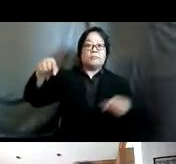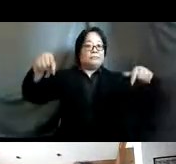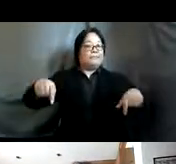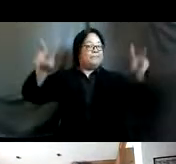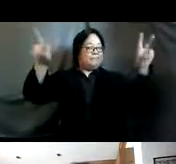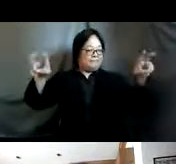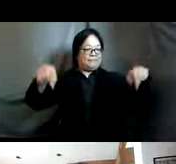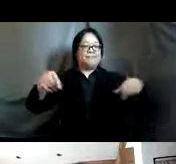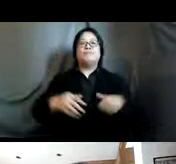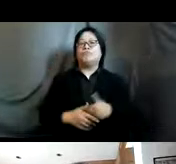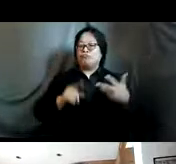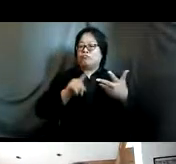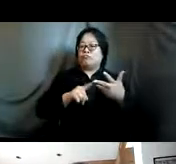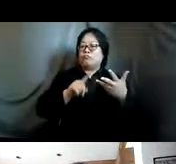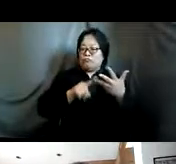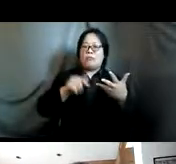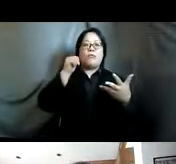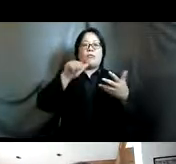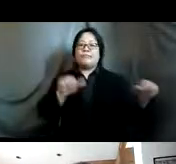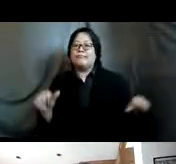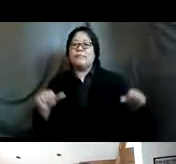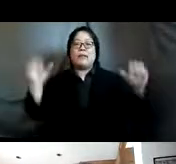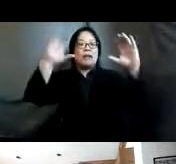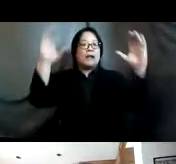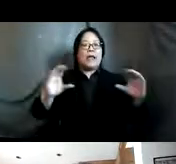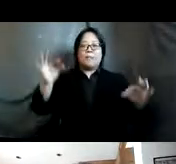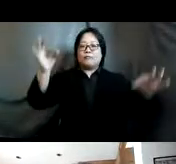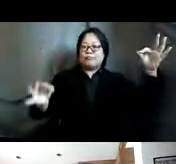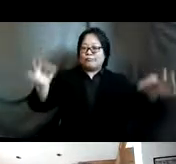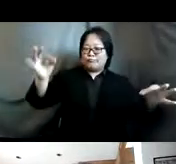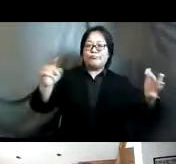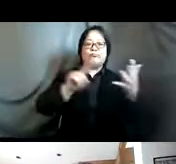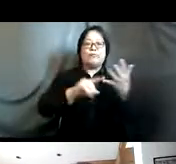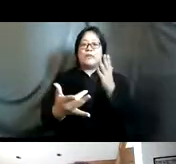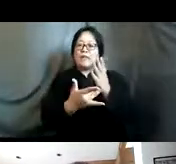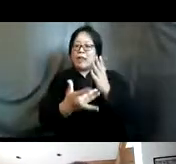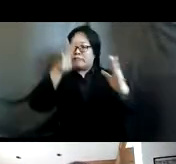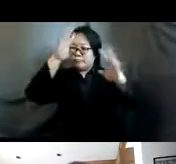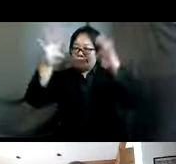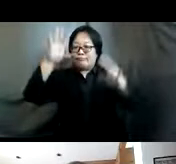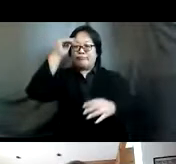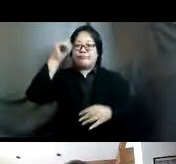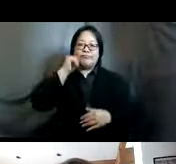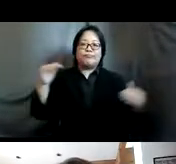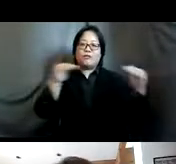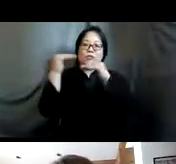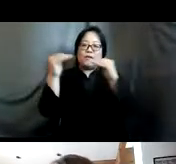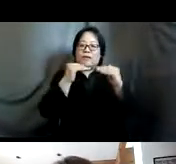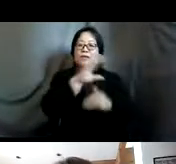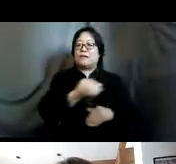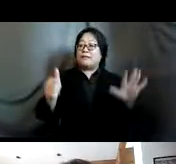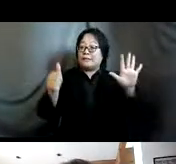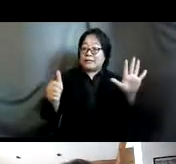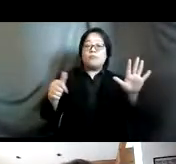we have one on feminist action for climate change technology innovation for gender equality and last is on